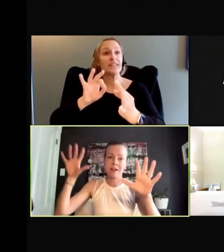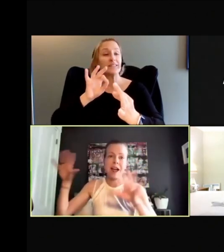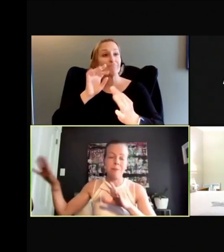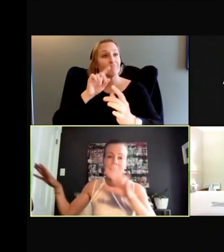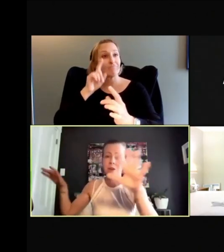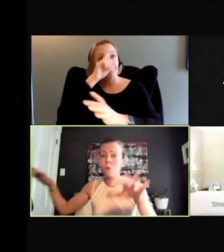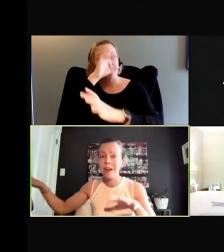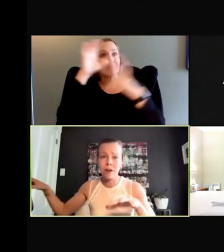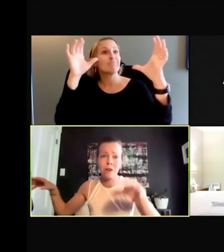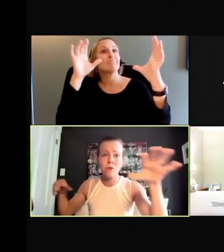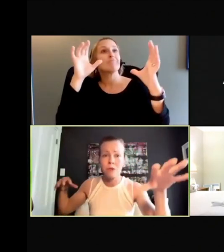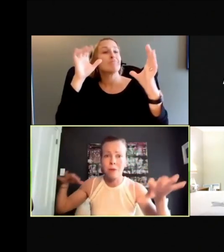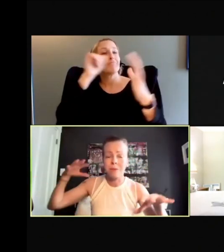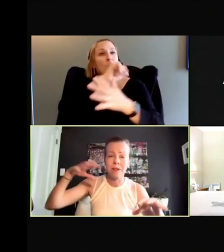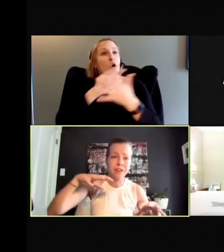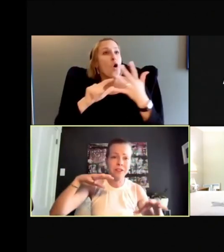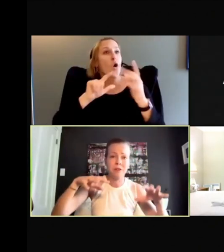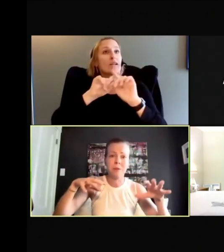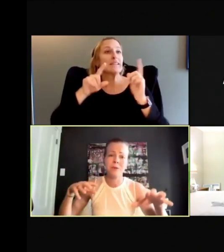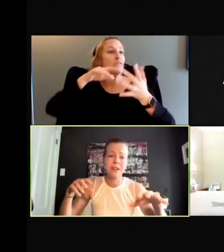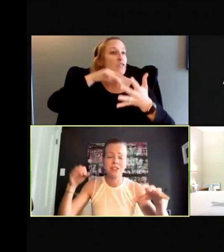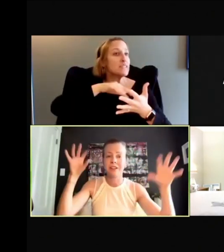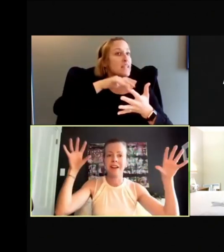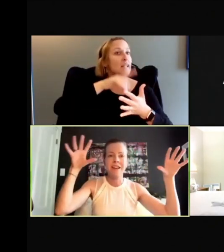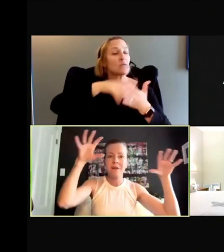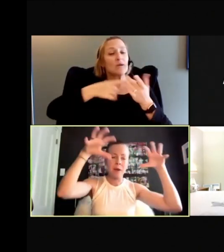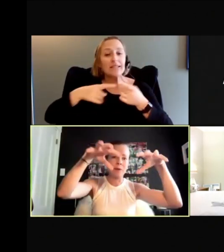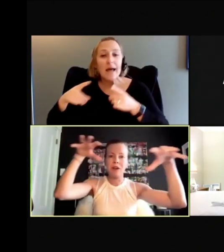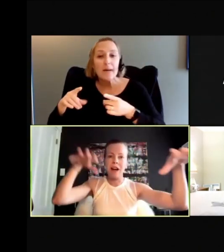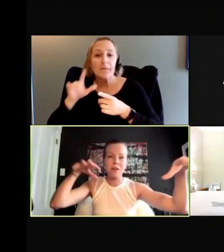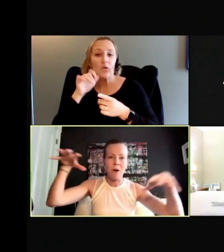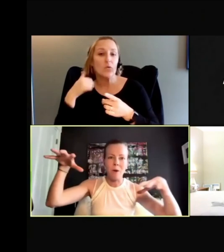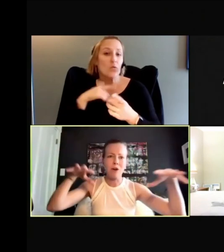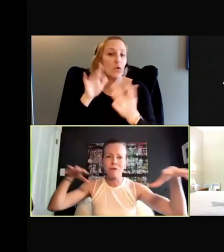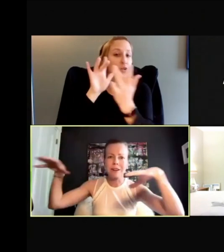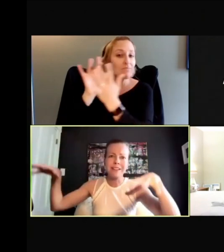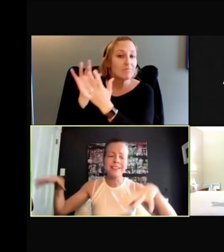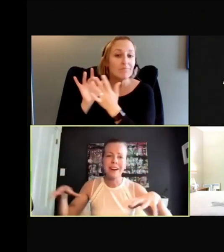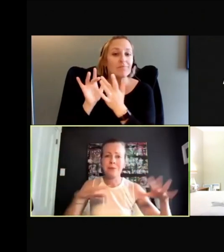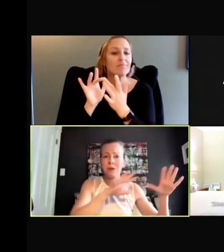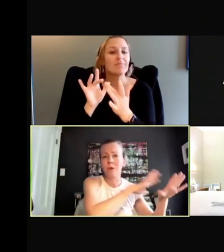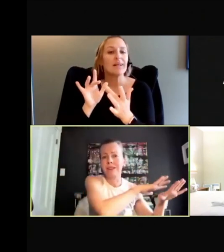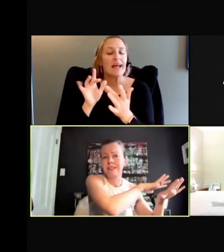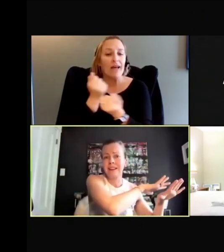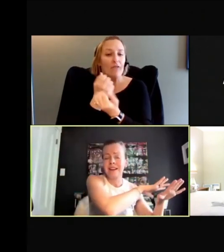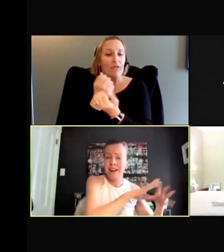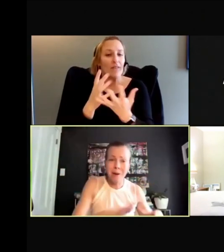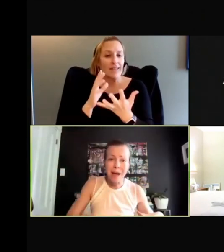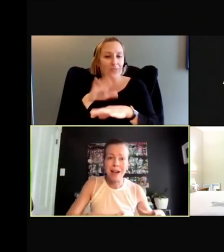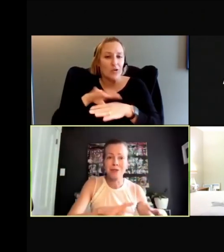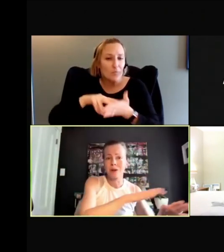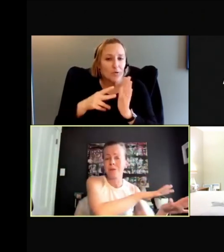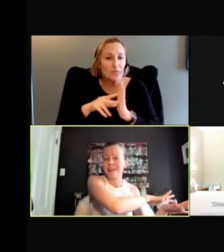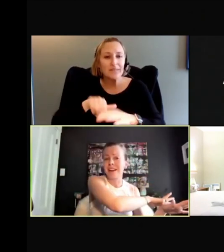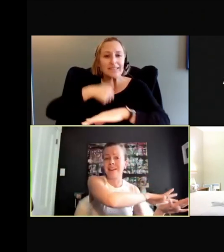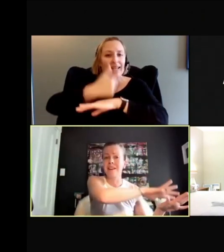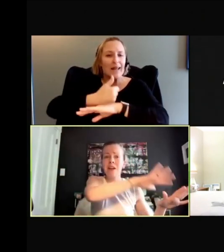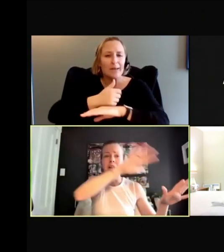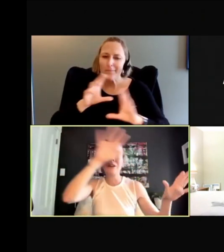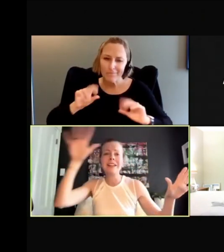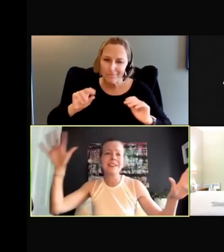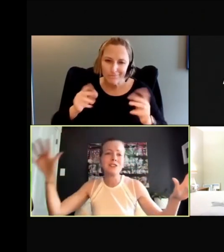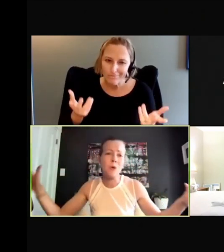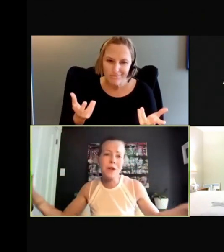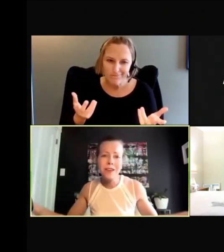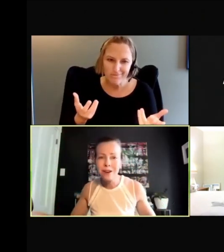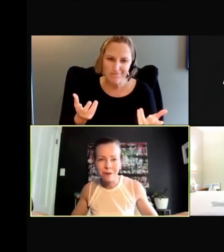studies are happening and where and who are the populations that are being reached and that we've got it all perfectly set up. So it's not a patchwork, but yet a